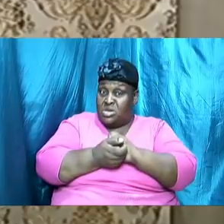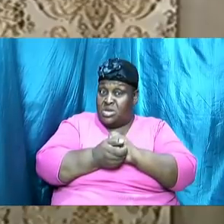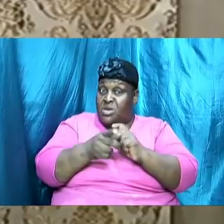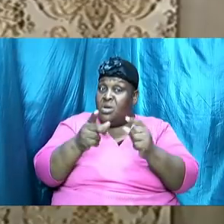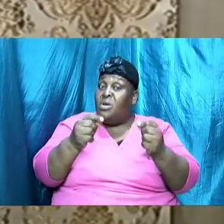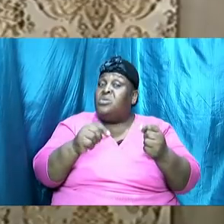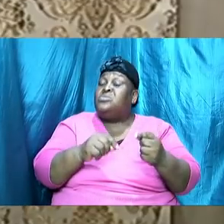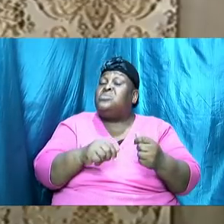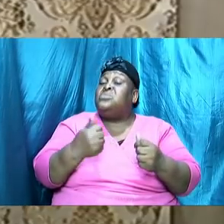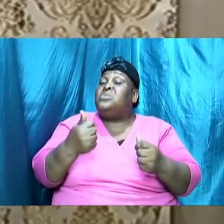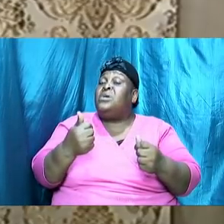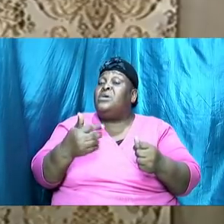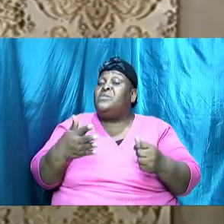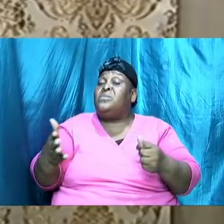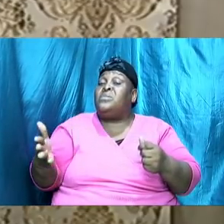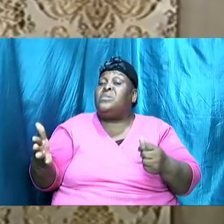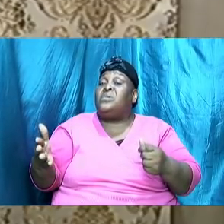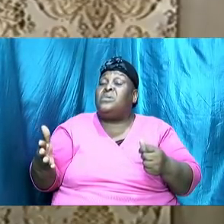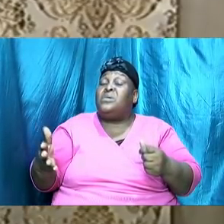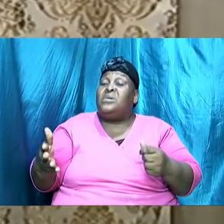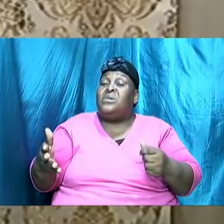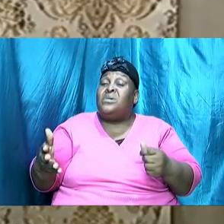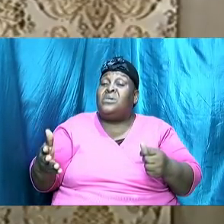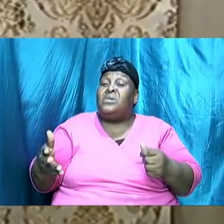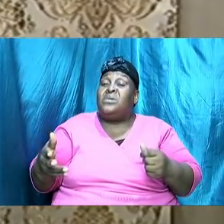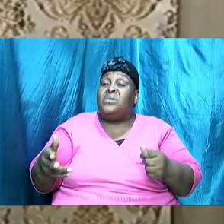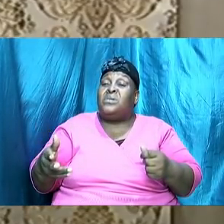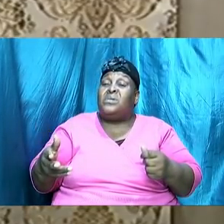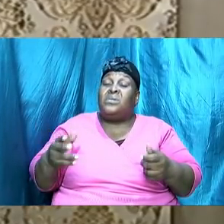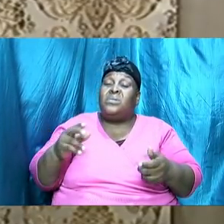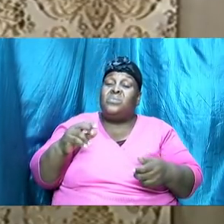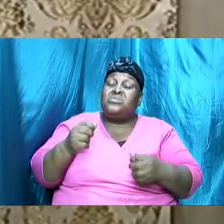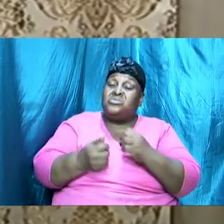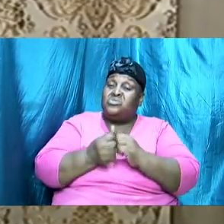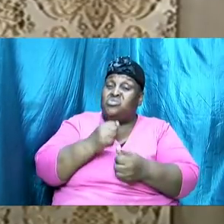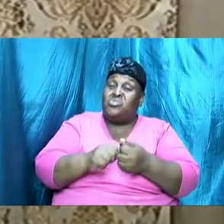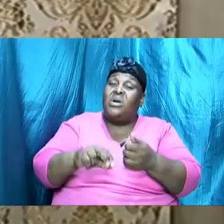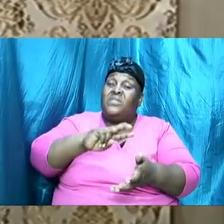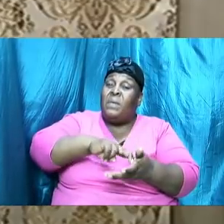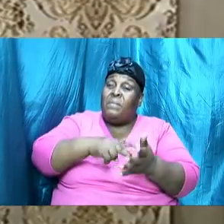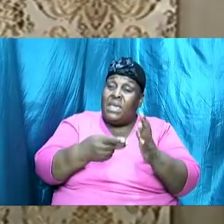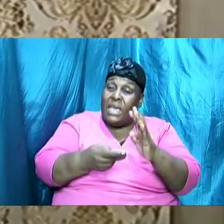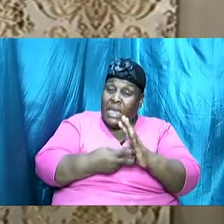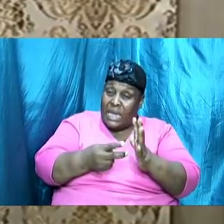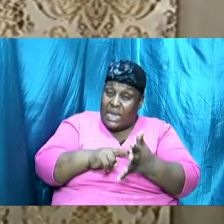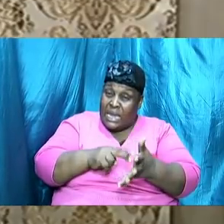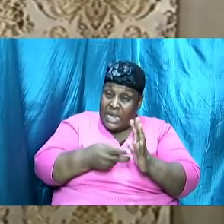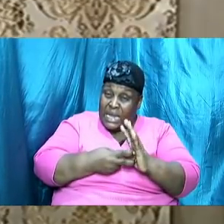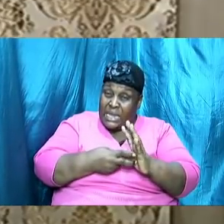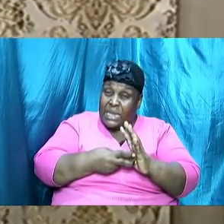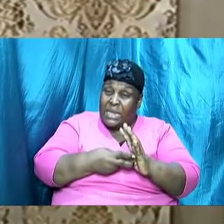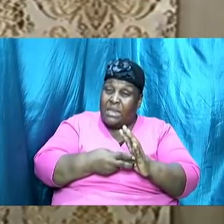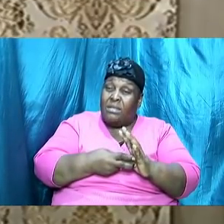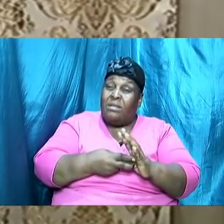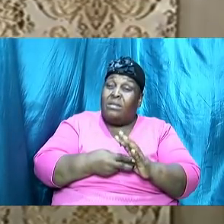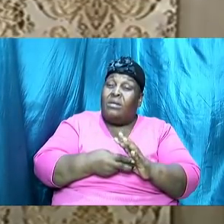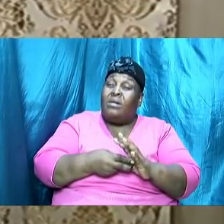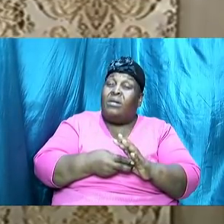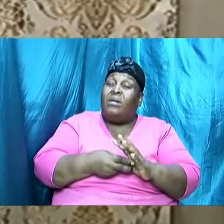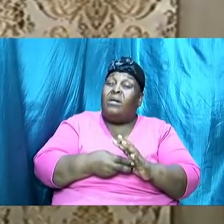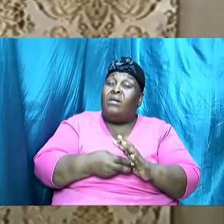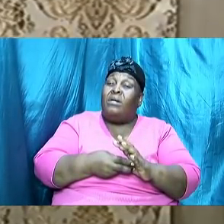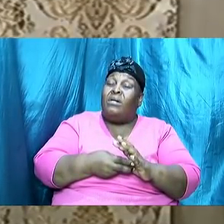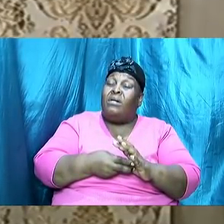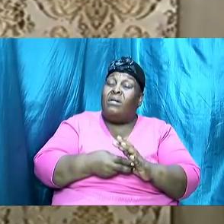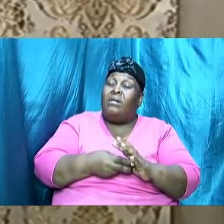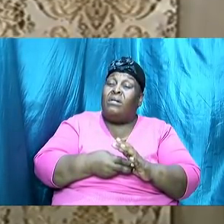would mar what it was typified to mean and we have to be careful that we